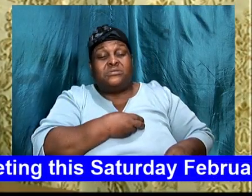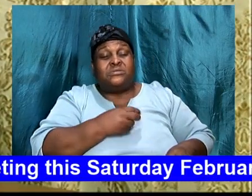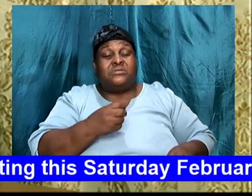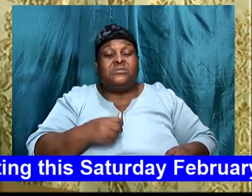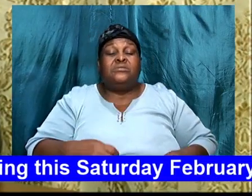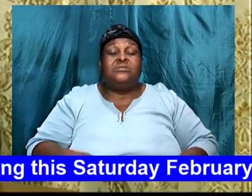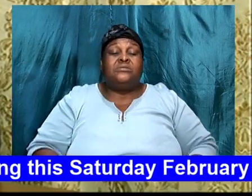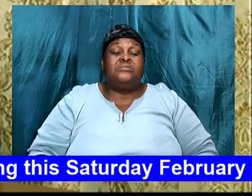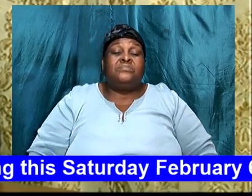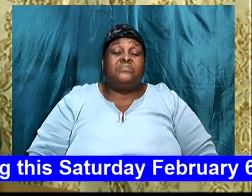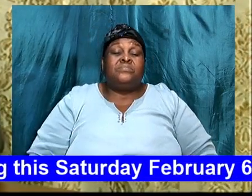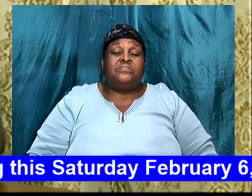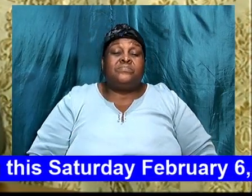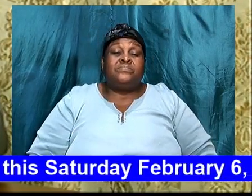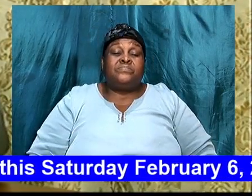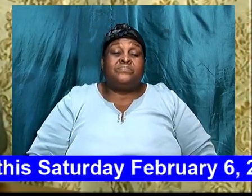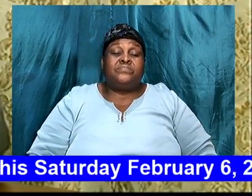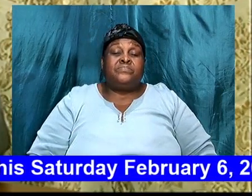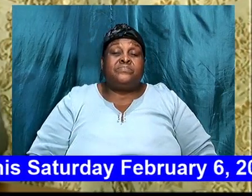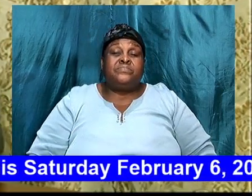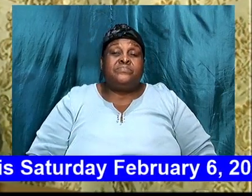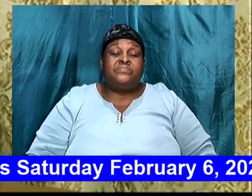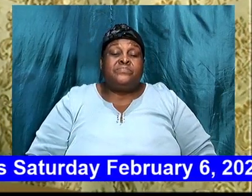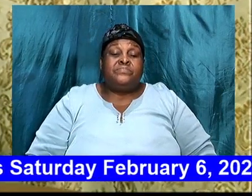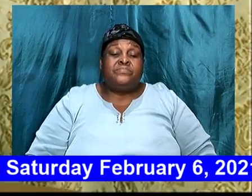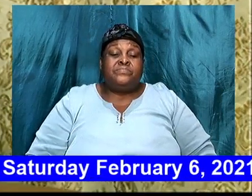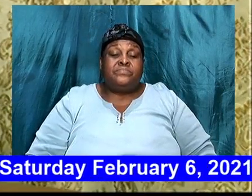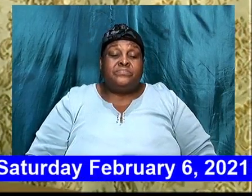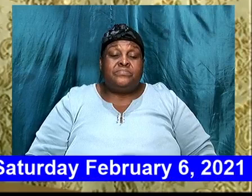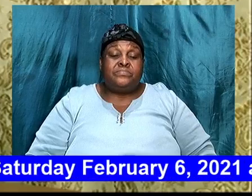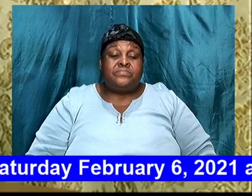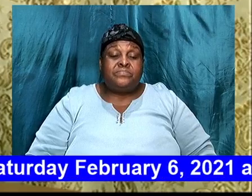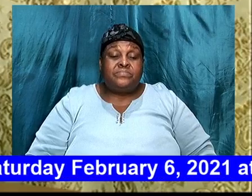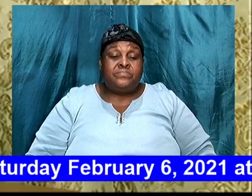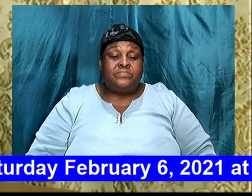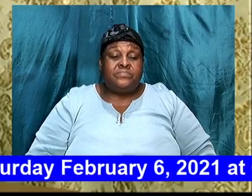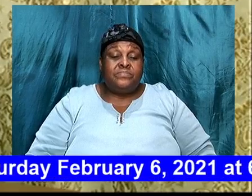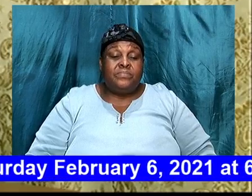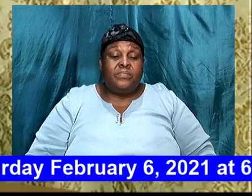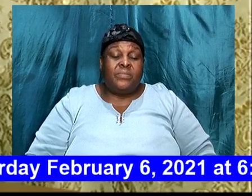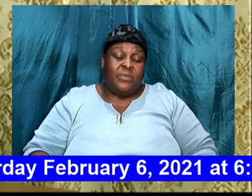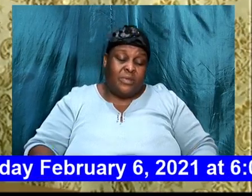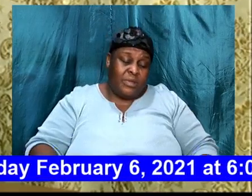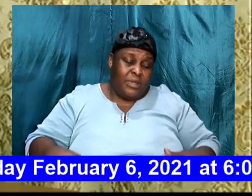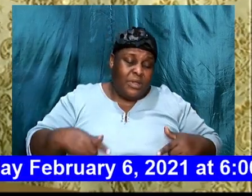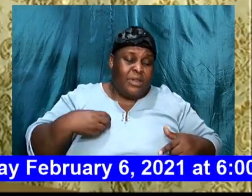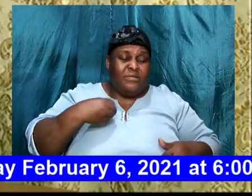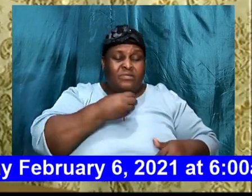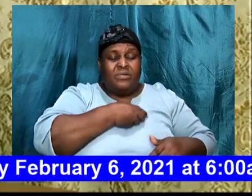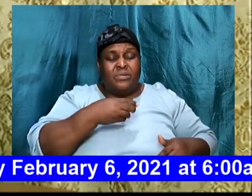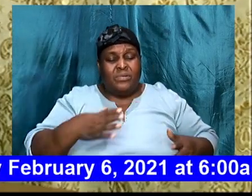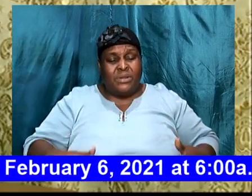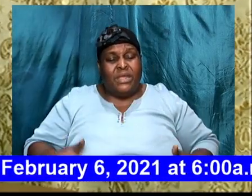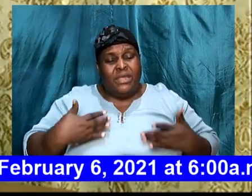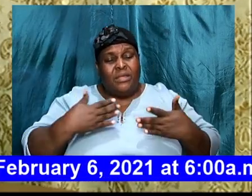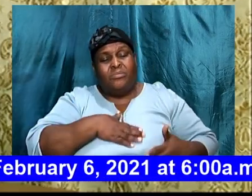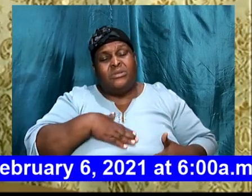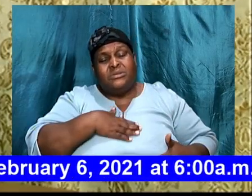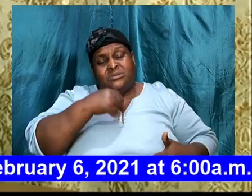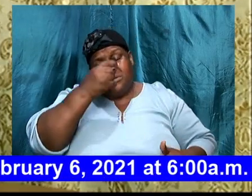God, to live our life pleasing to God,